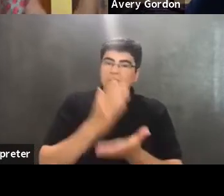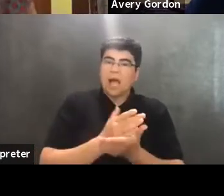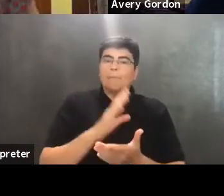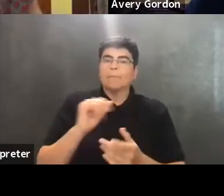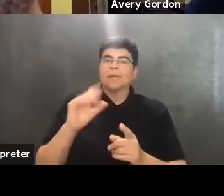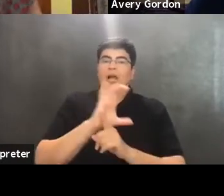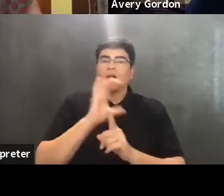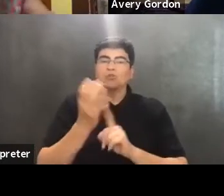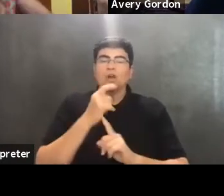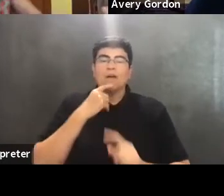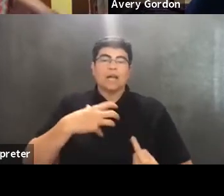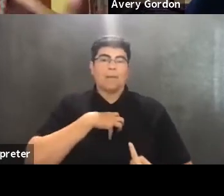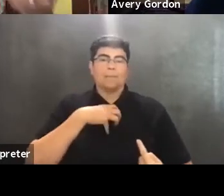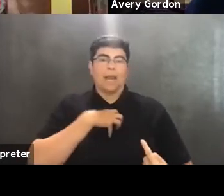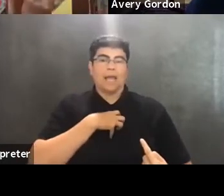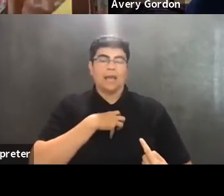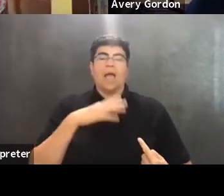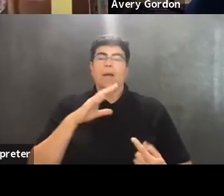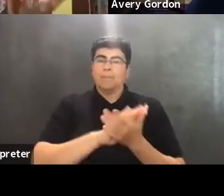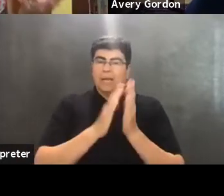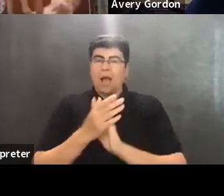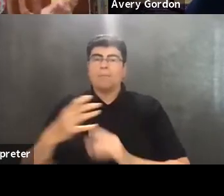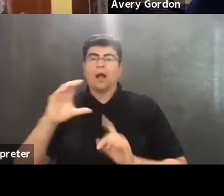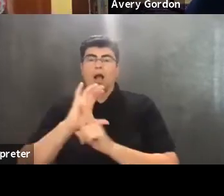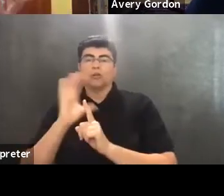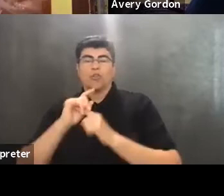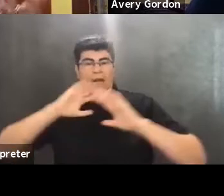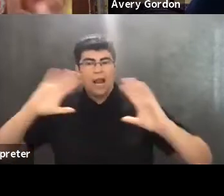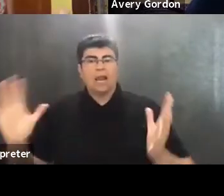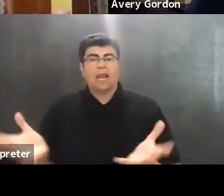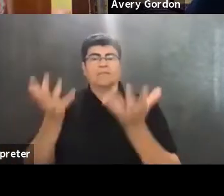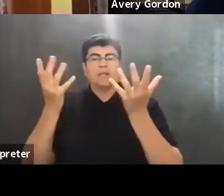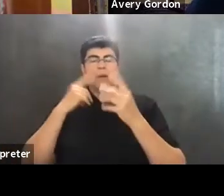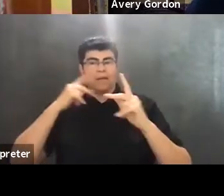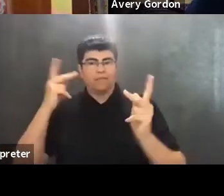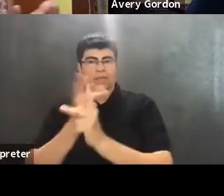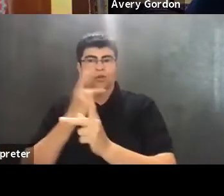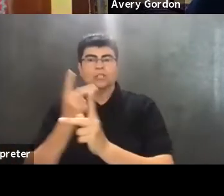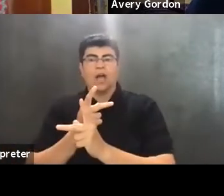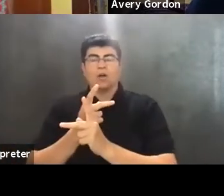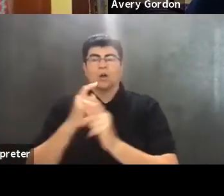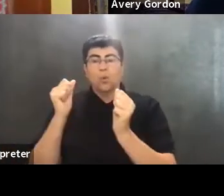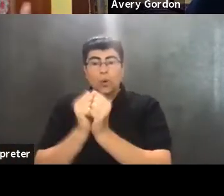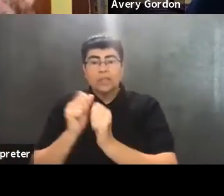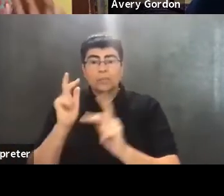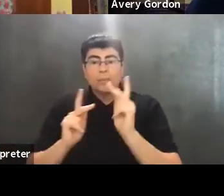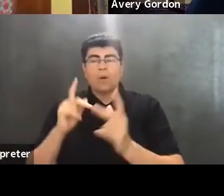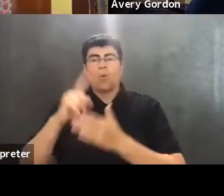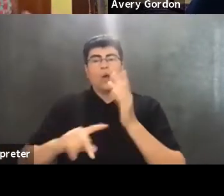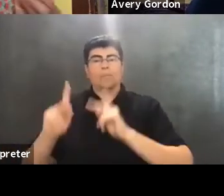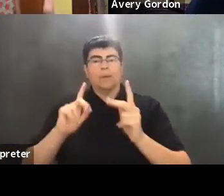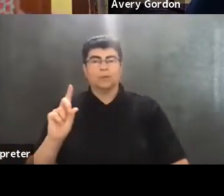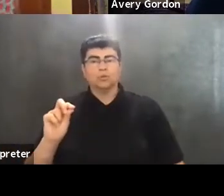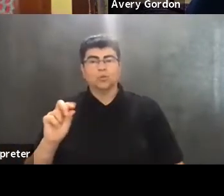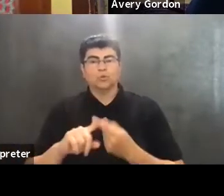complaint and be a culture that lifts up and figures out with people what people do